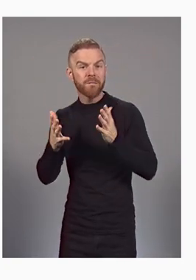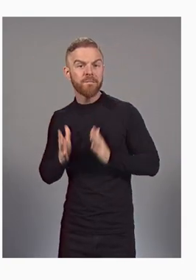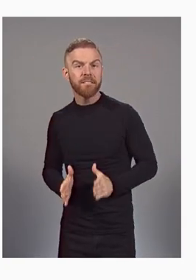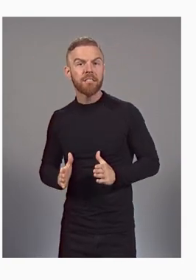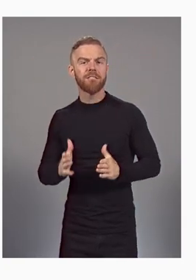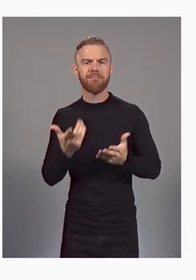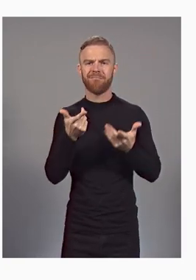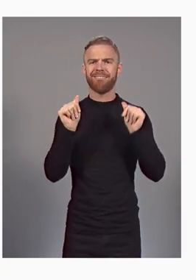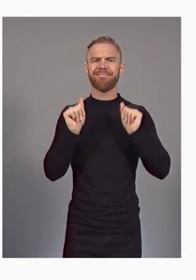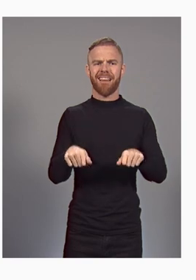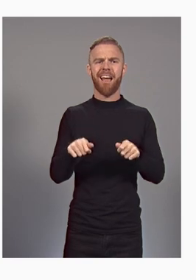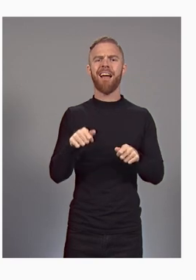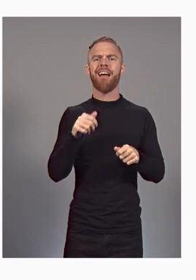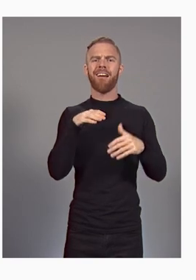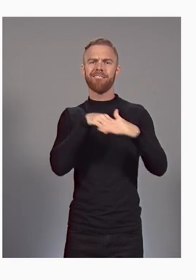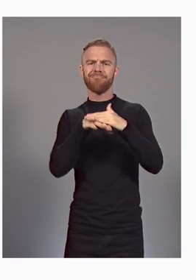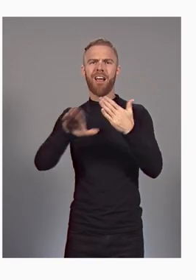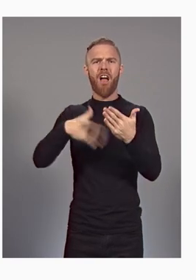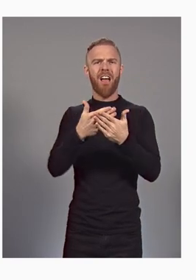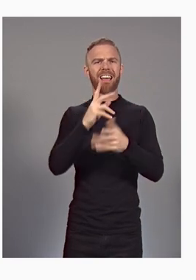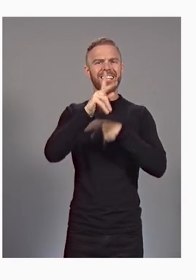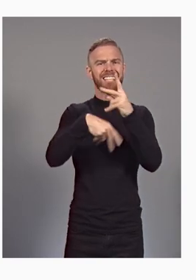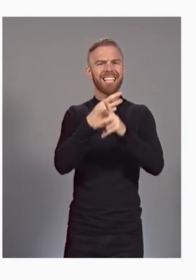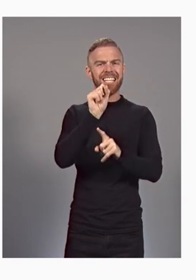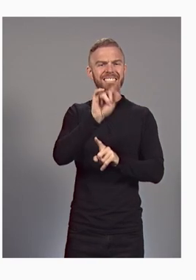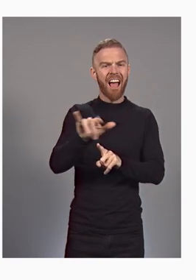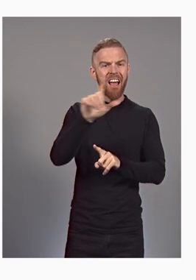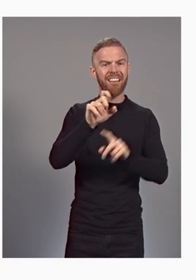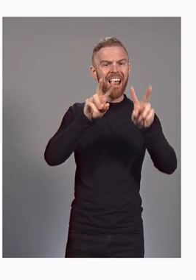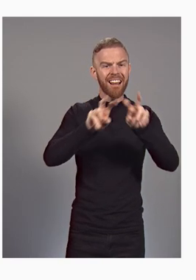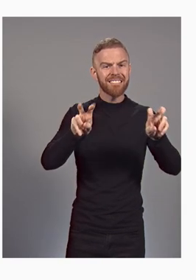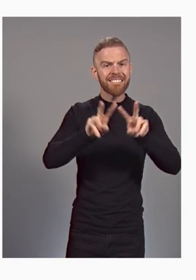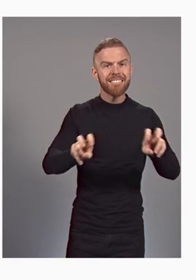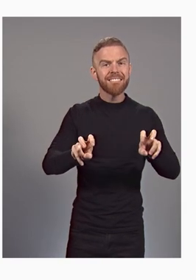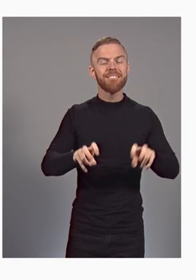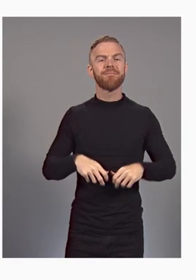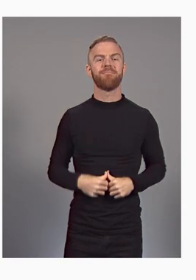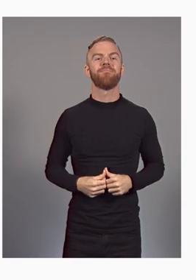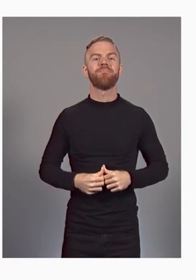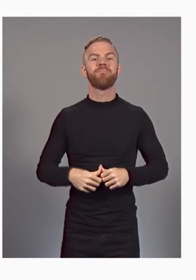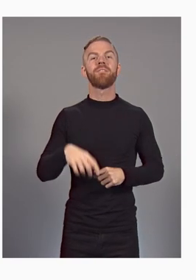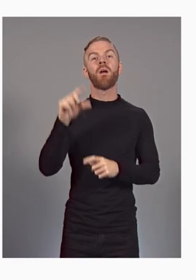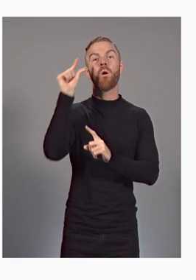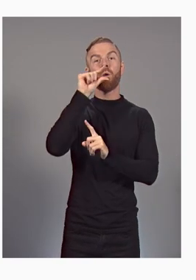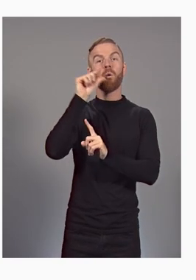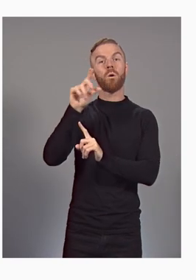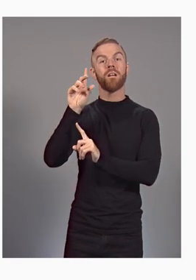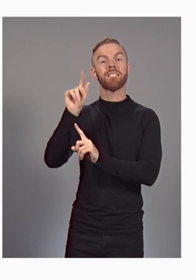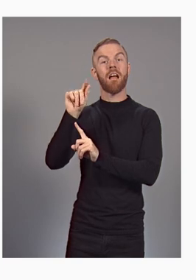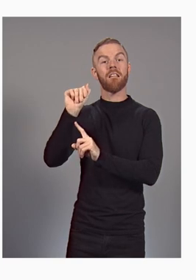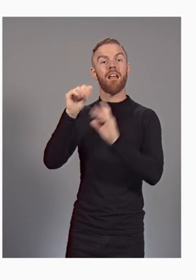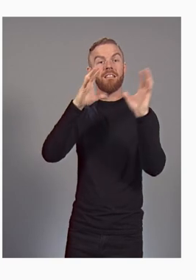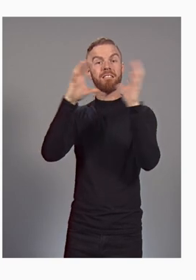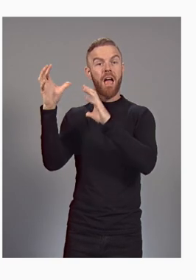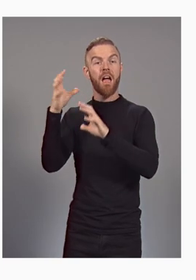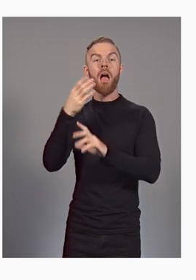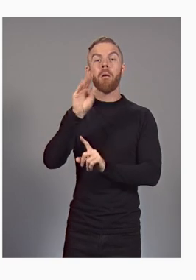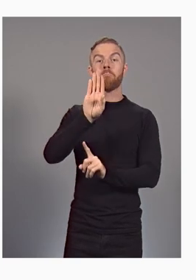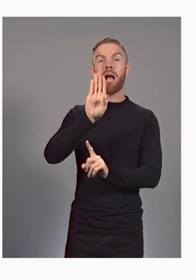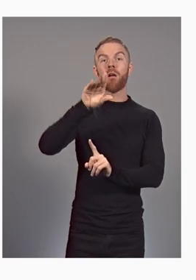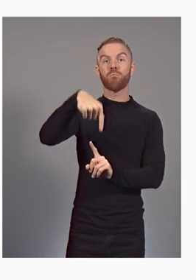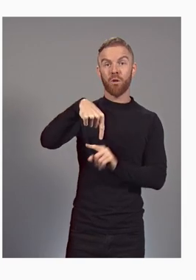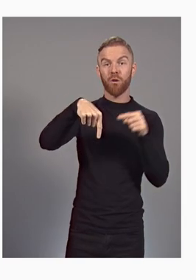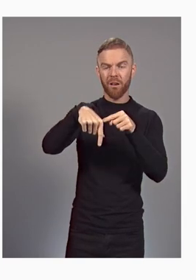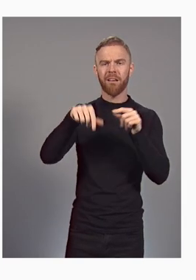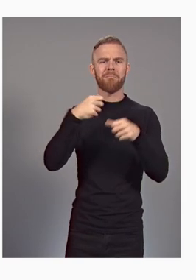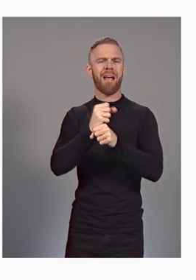and enabling all styles of access. Google's data cloud and BigQuery make it easy for organizations